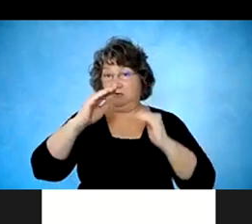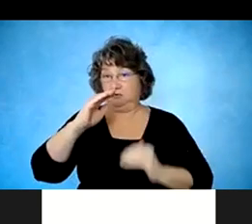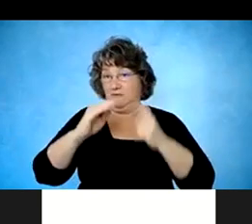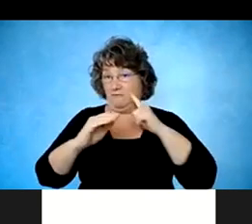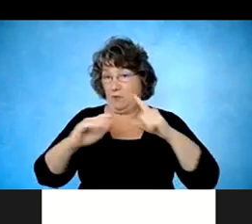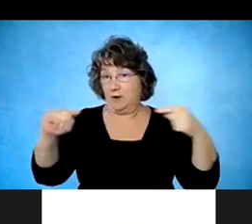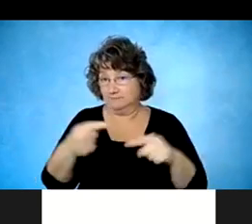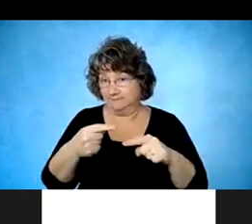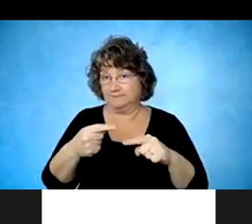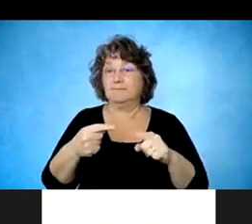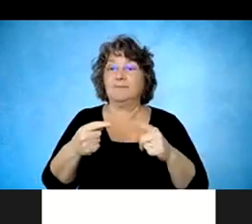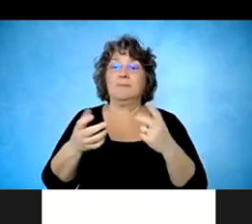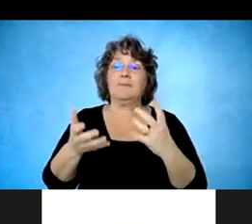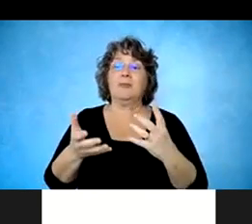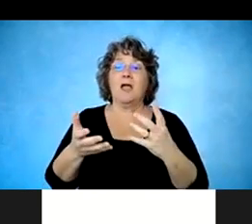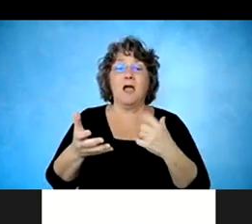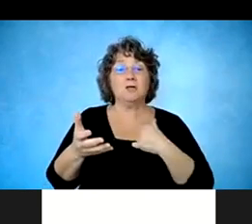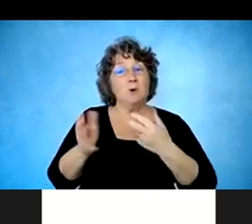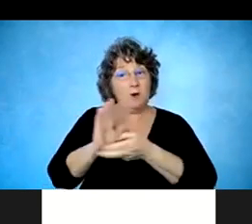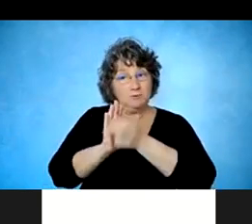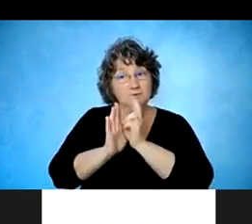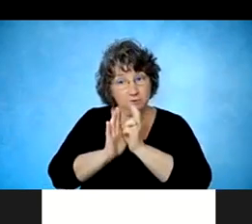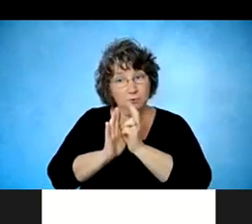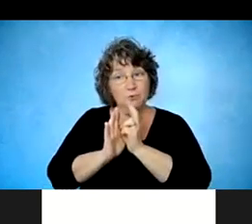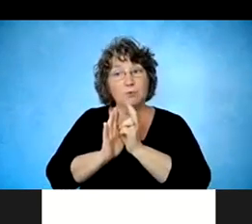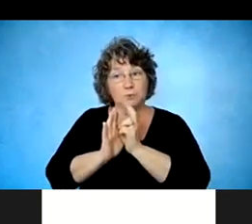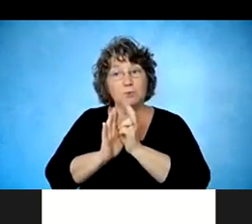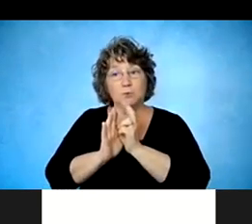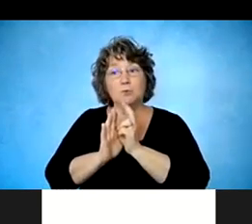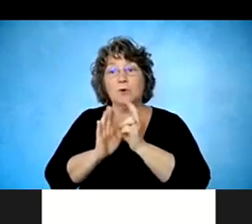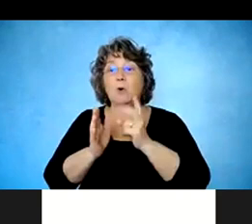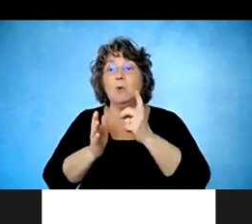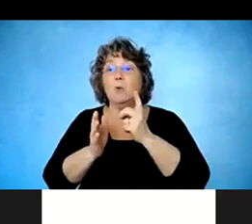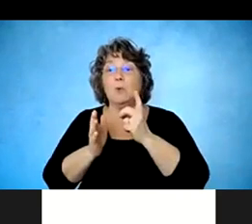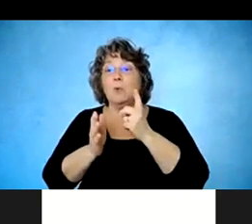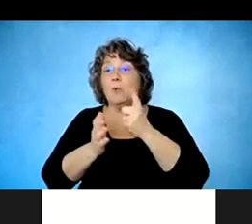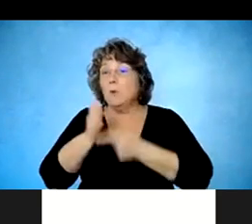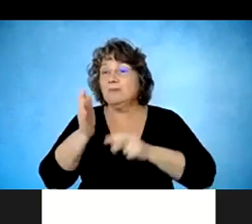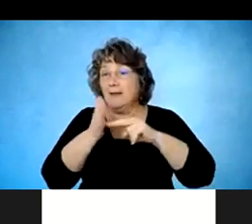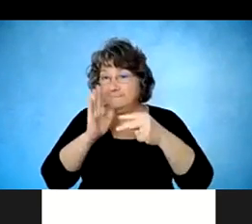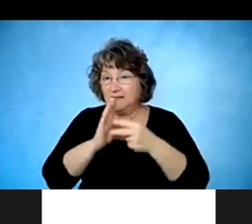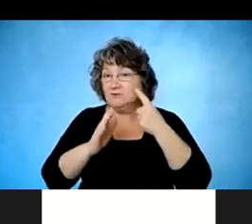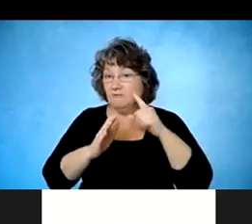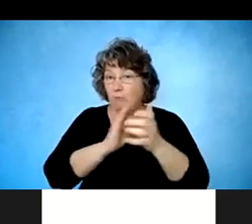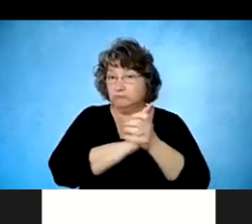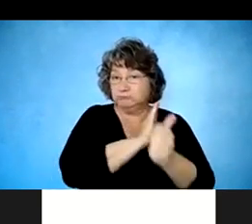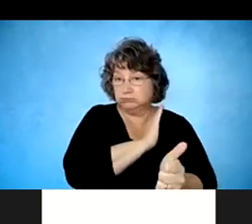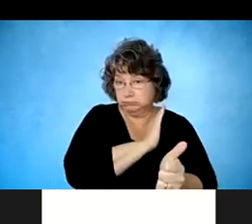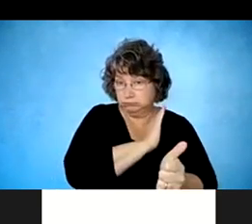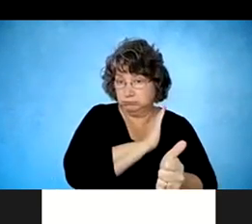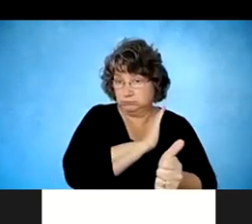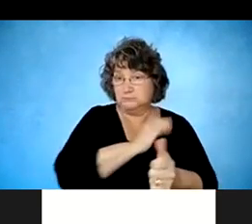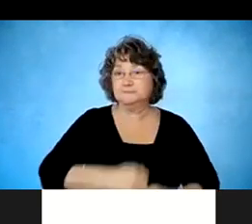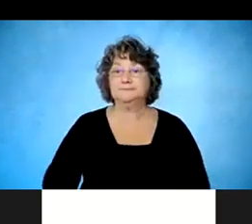people with different levels of injury are capable of doing based on what function they have.